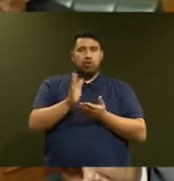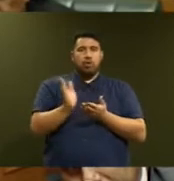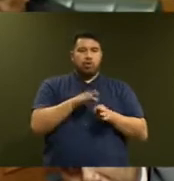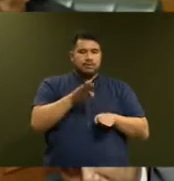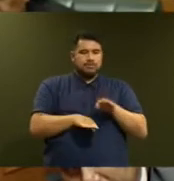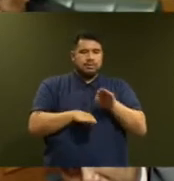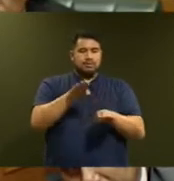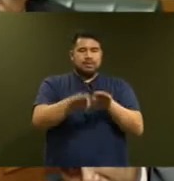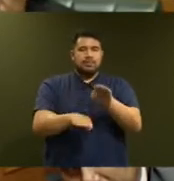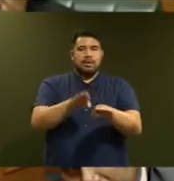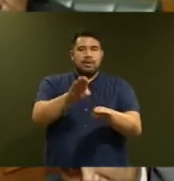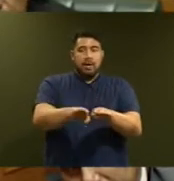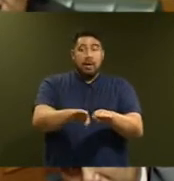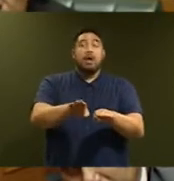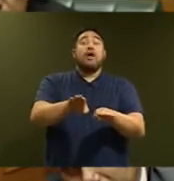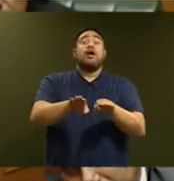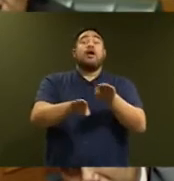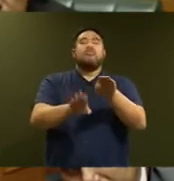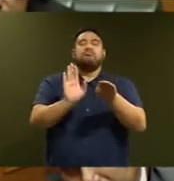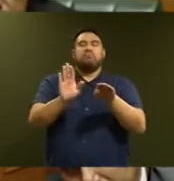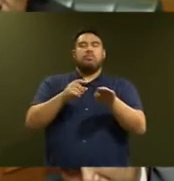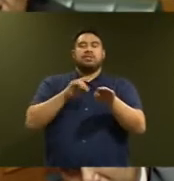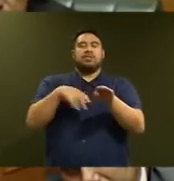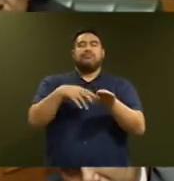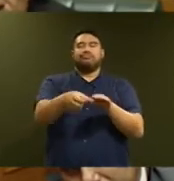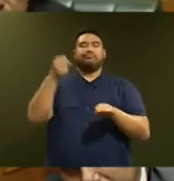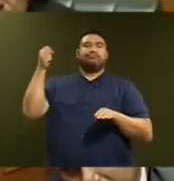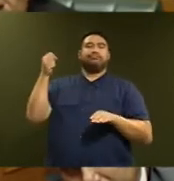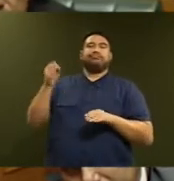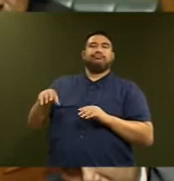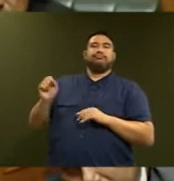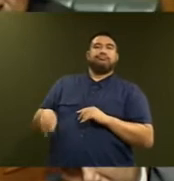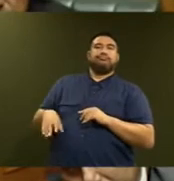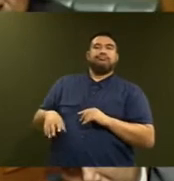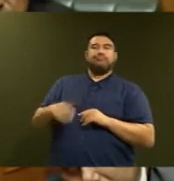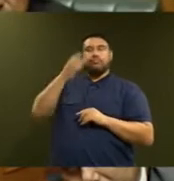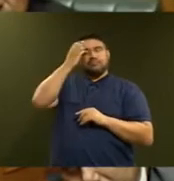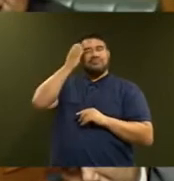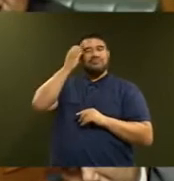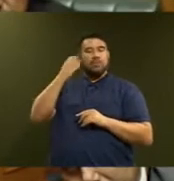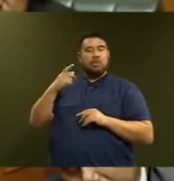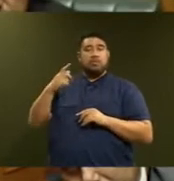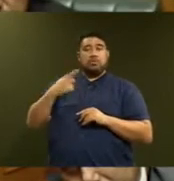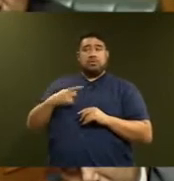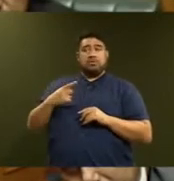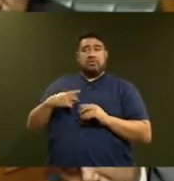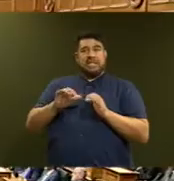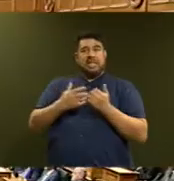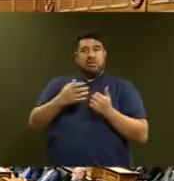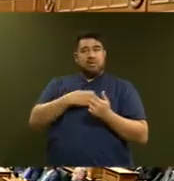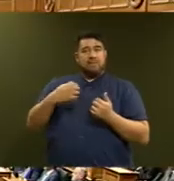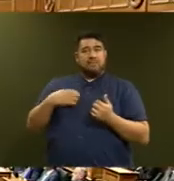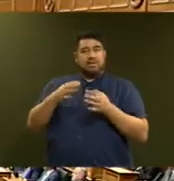week, when I made the judgment to withdraw the paper from final cabinet consideration, uh, because that is the way government decision-making works.